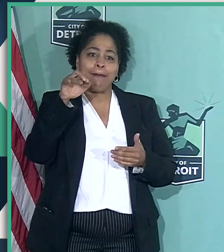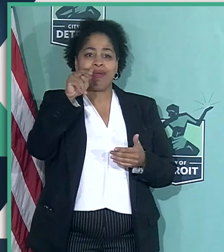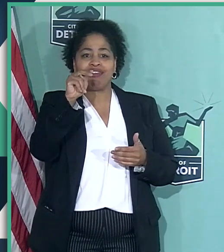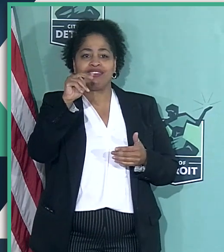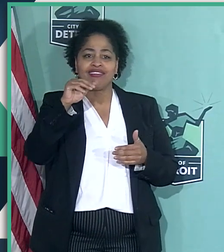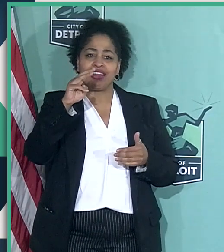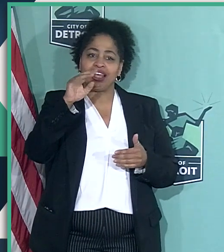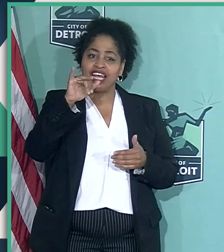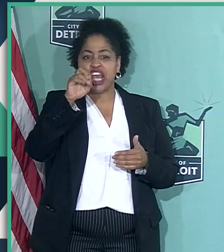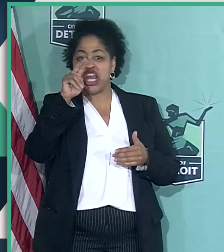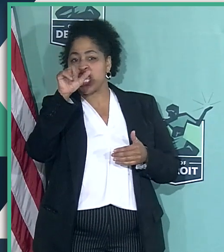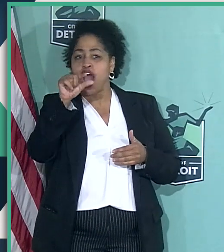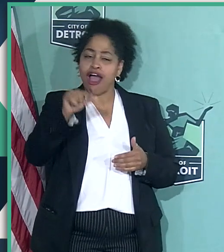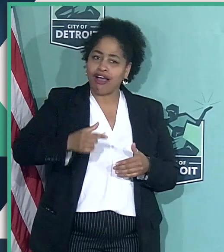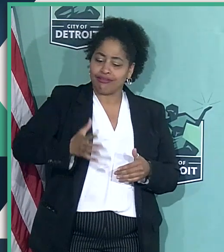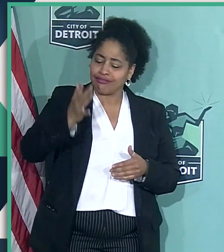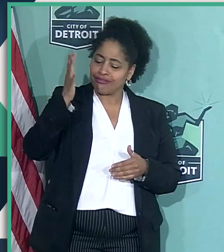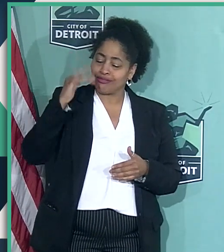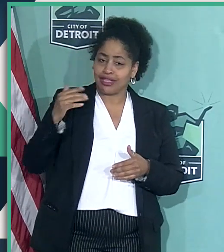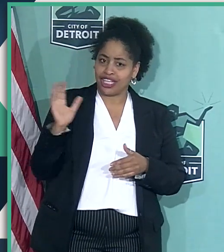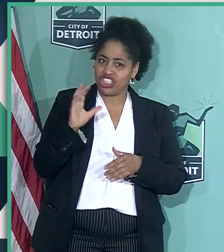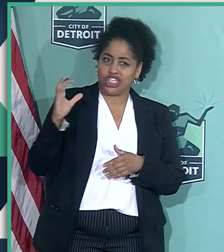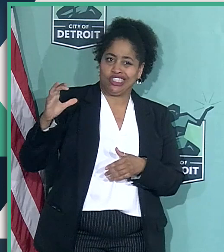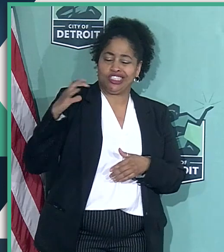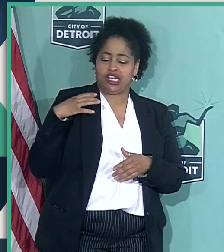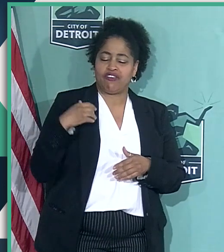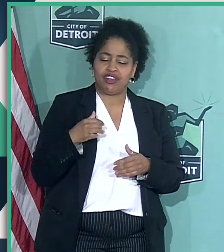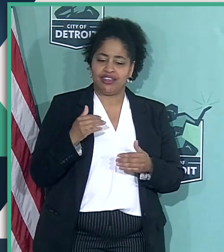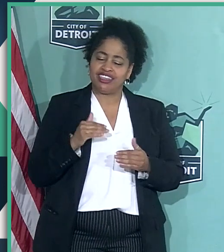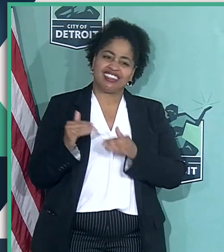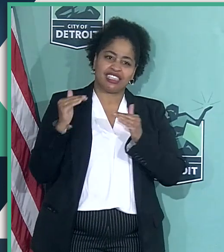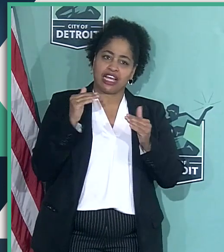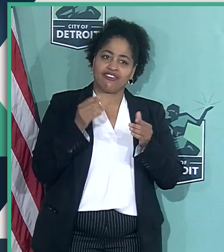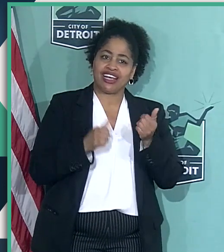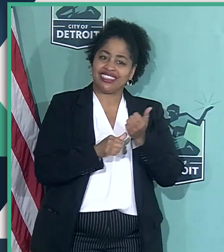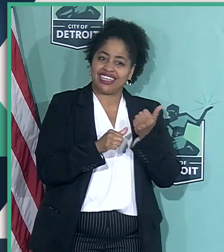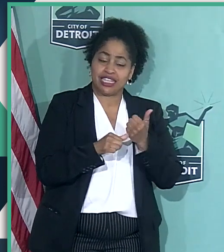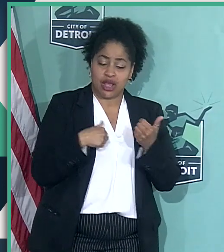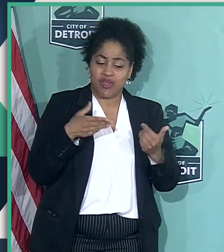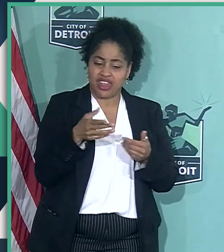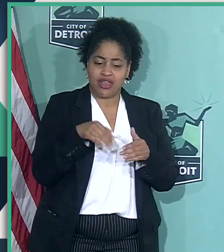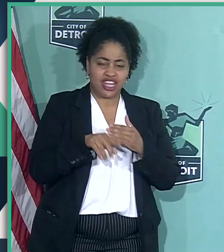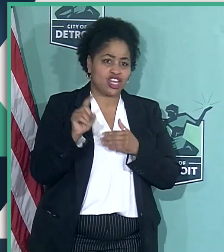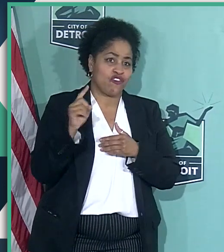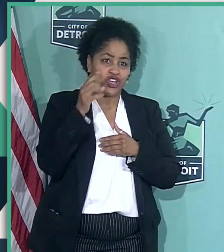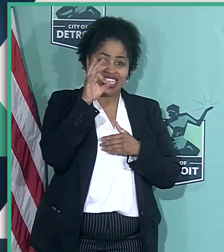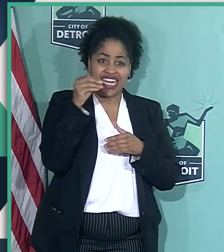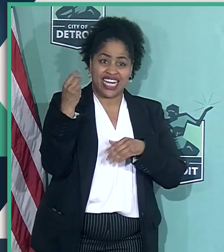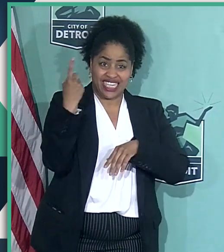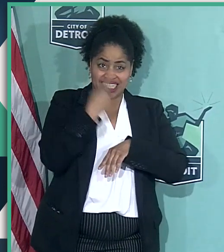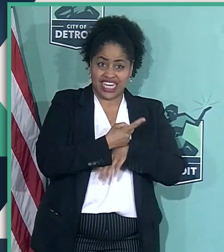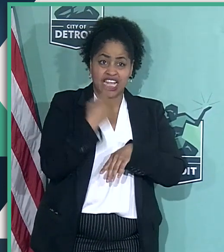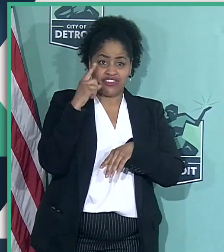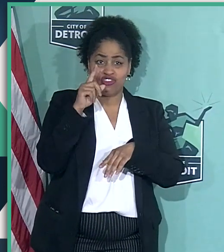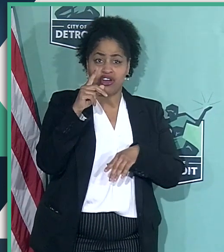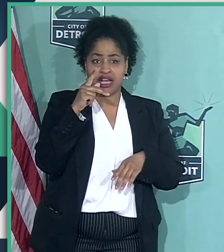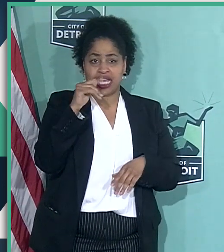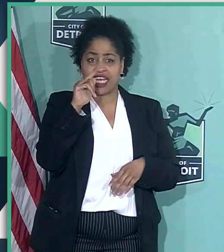his chief executive assistants. I was there during the first 90 days of the Kilpatrick administration.